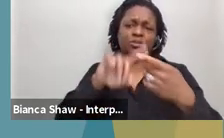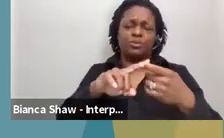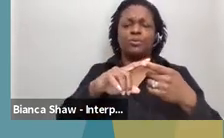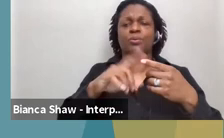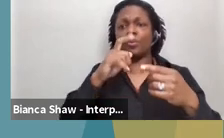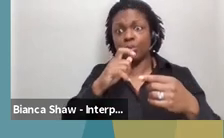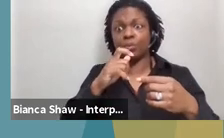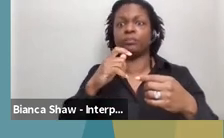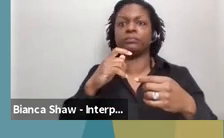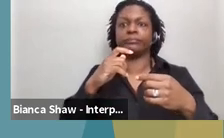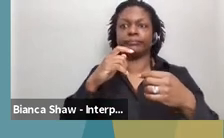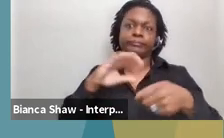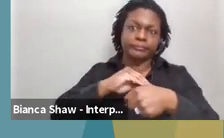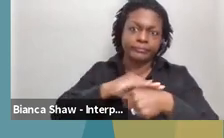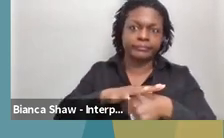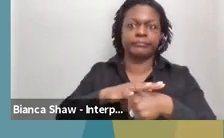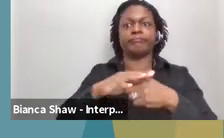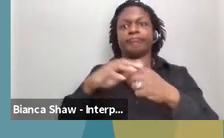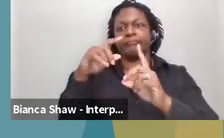positive. Okay.